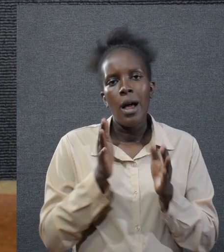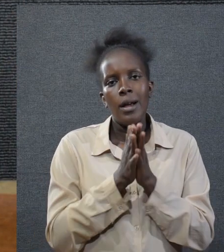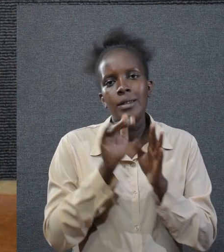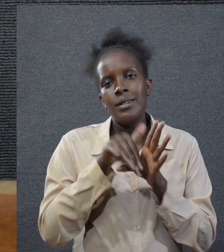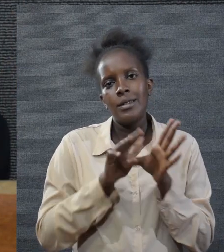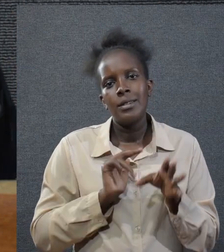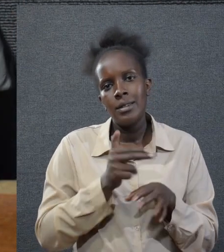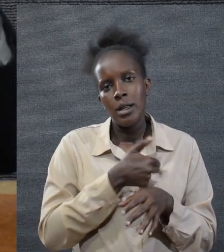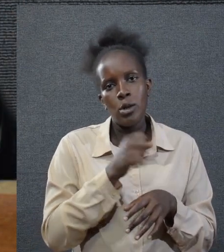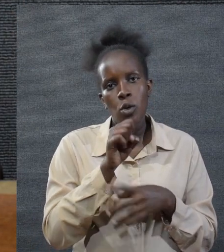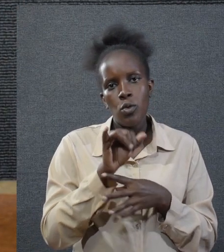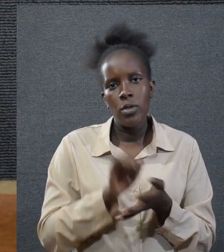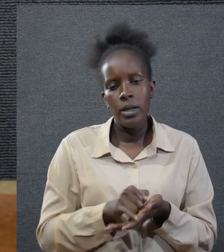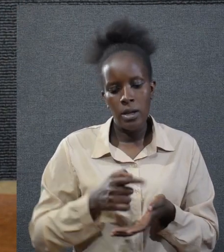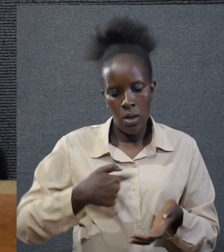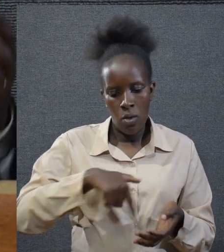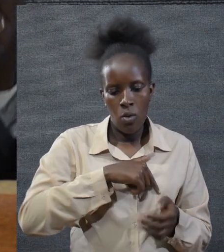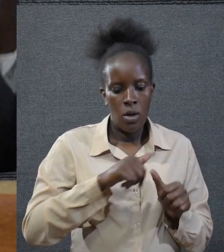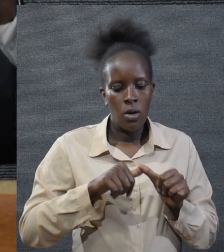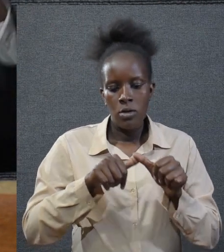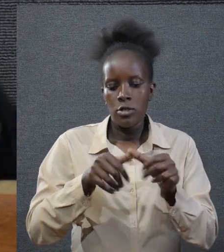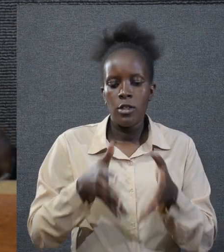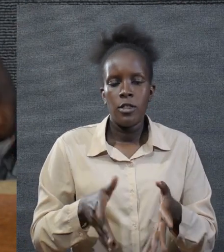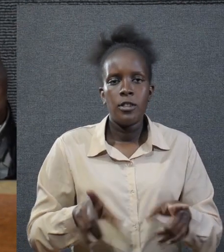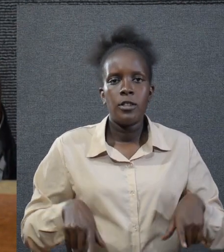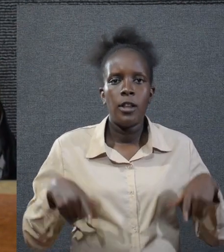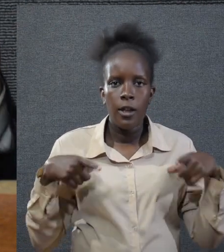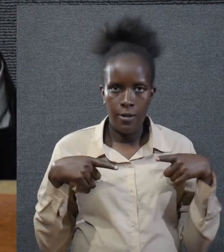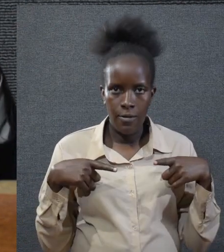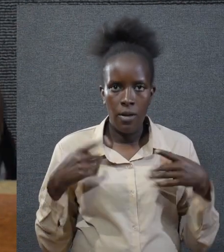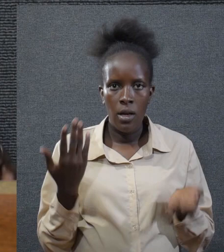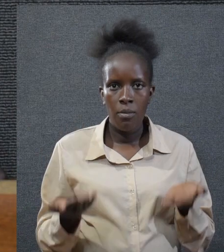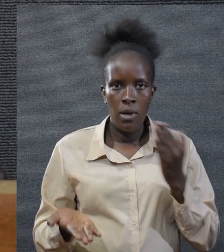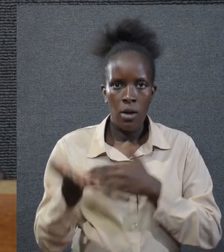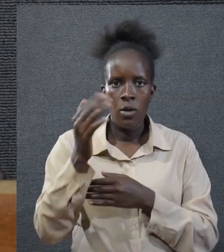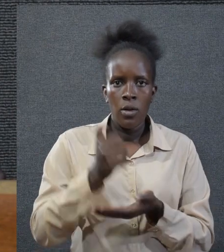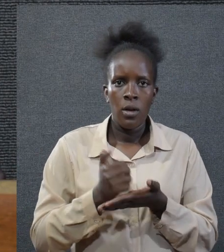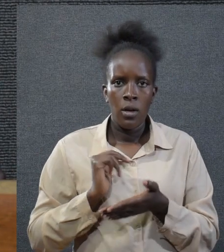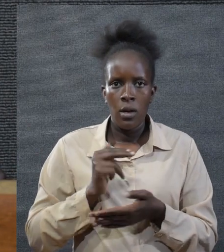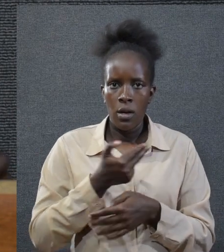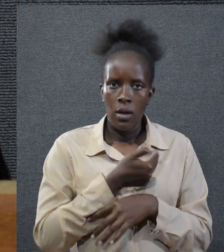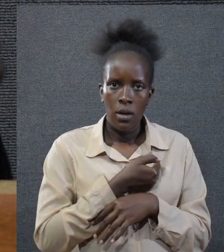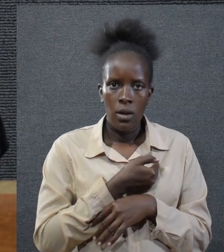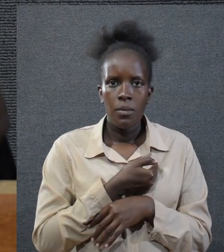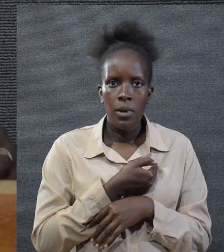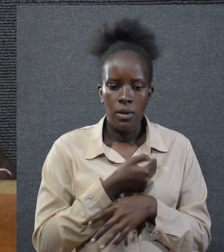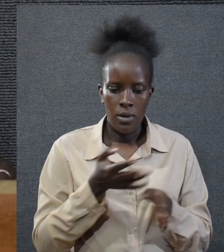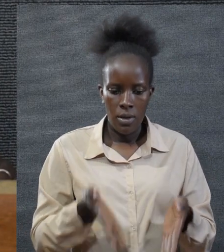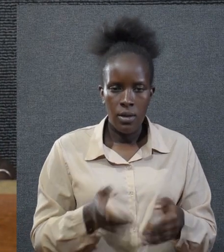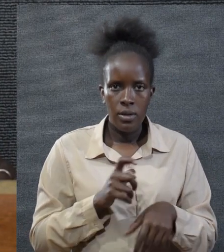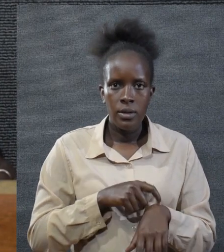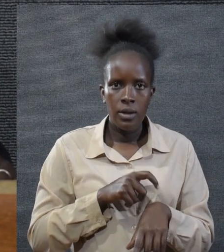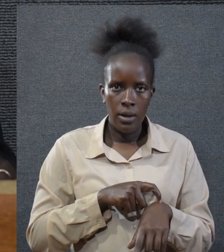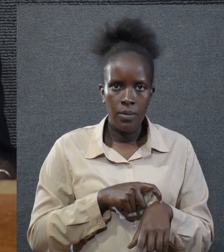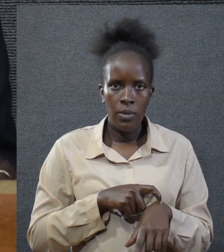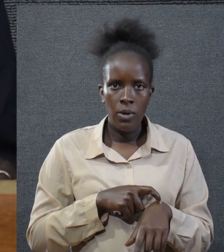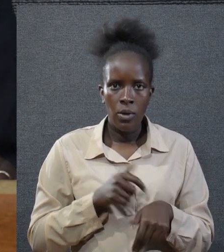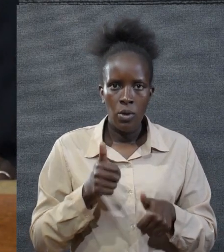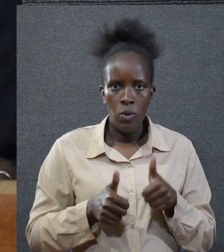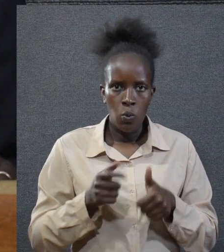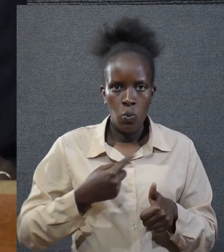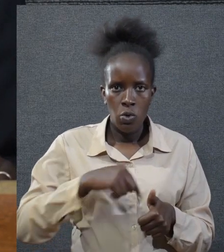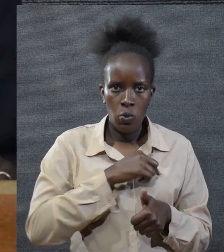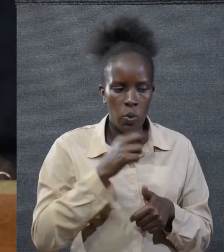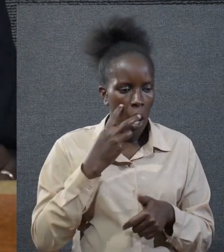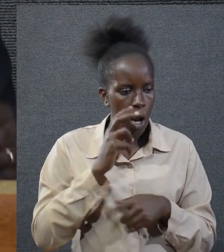with us and in us so that we continue in this life may God help us in